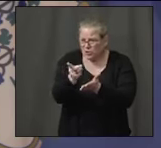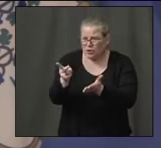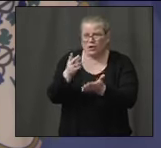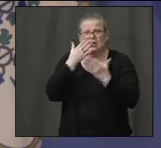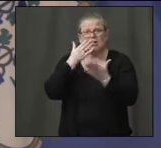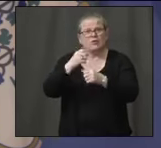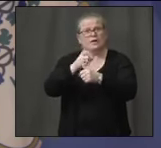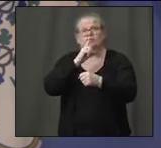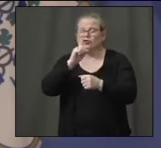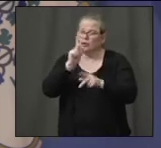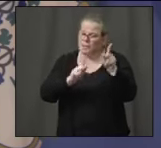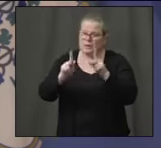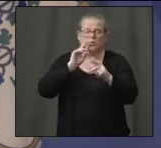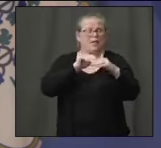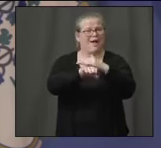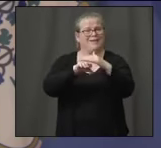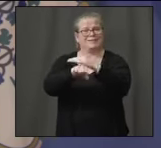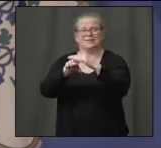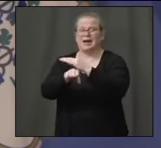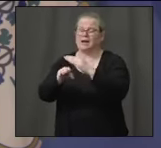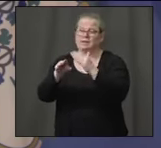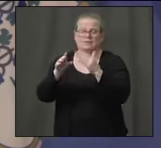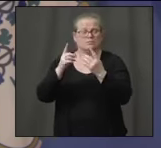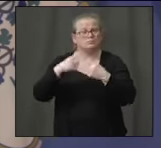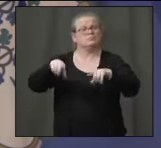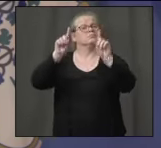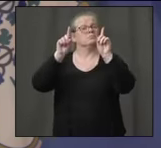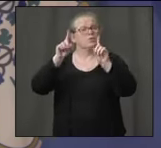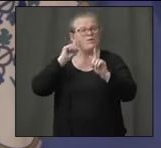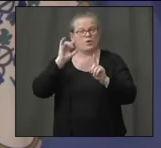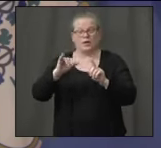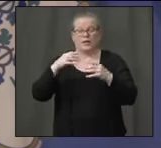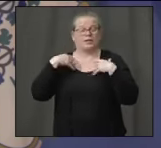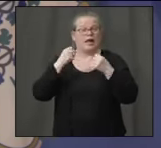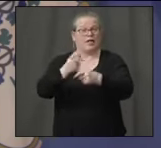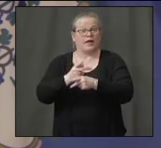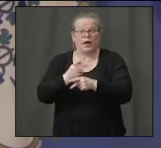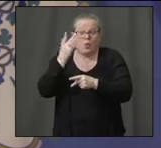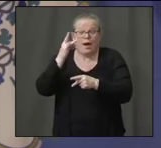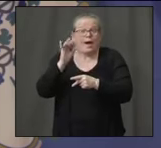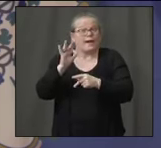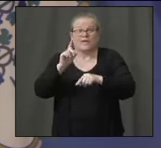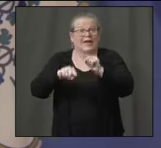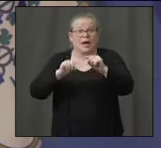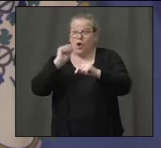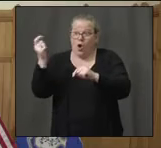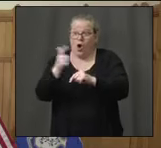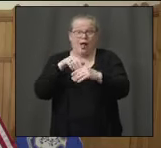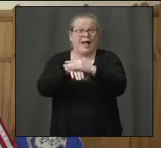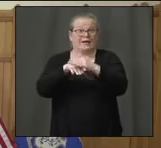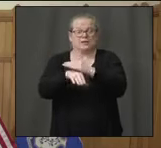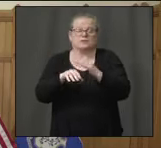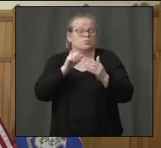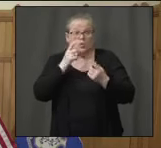everybody's going to get access to this quality health care because it doesn't work unless it's access for all. Thanks, everybody.